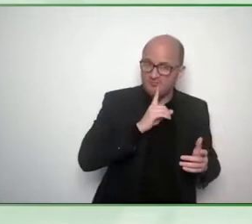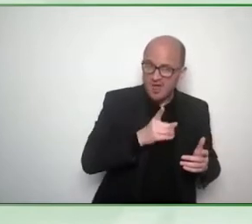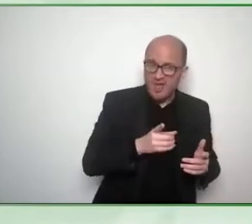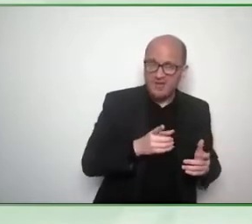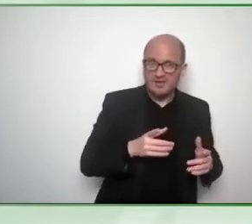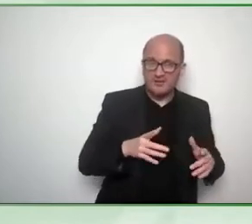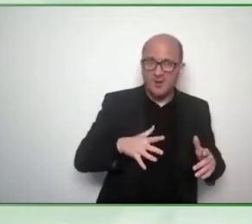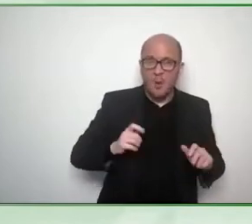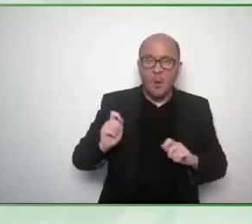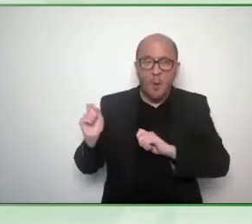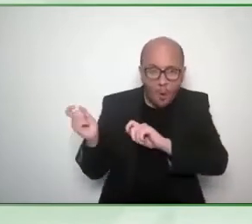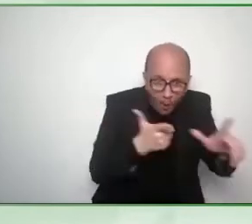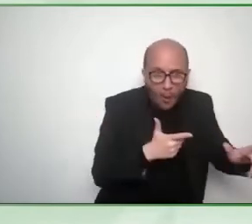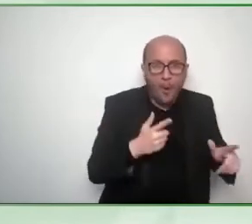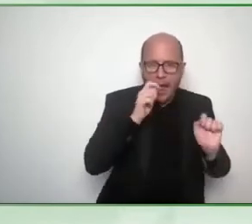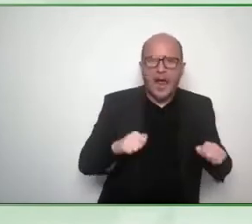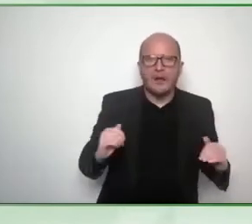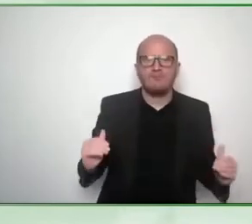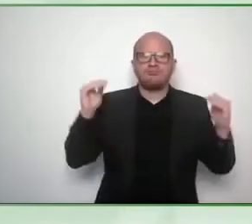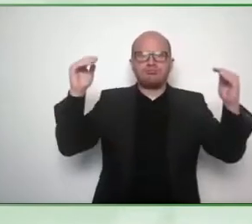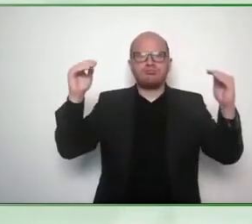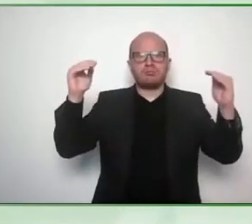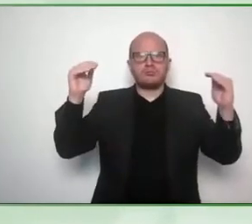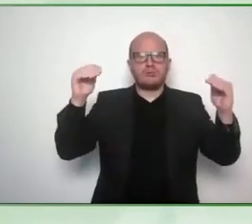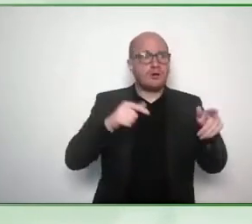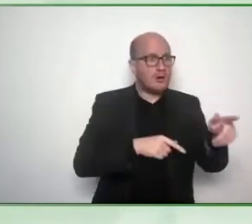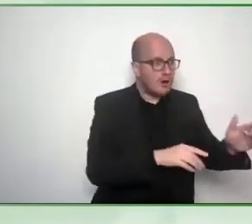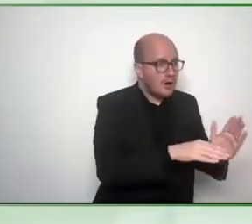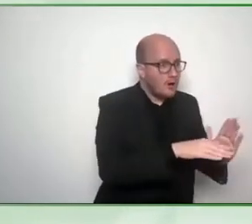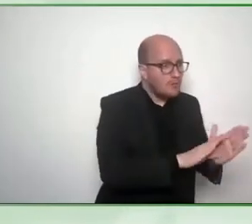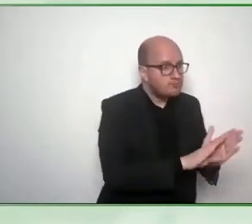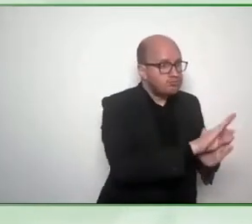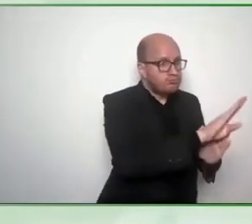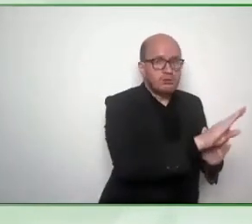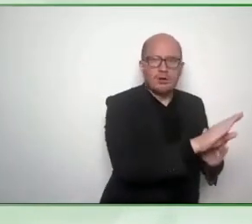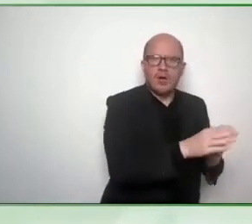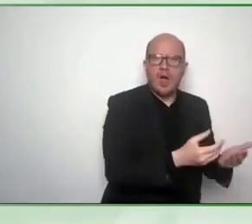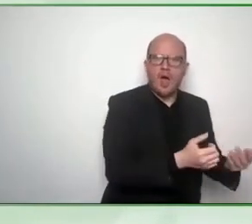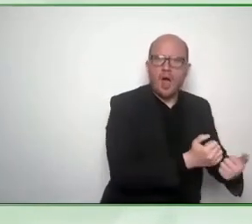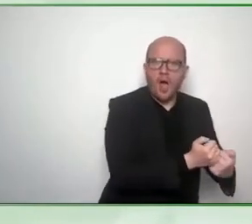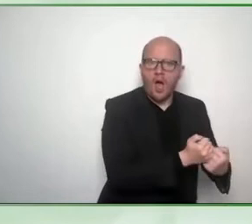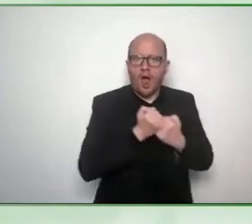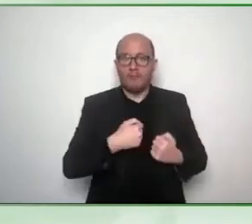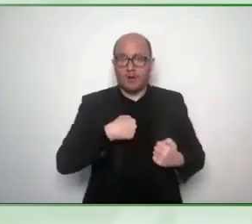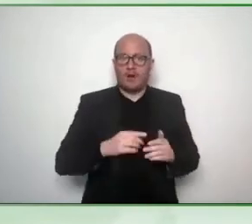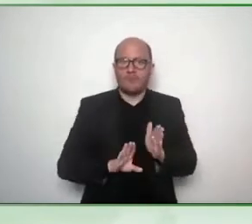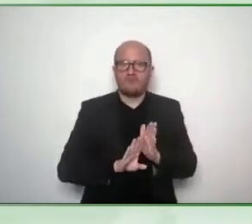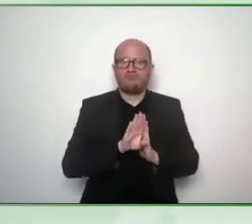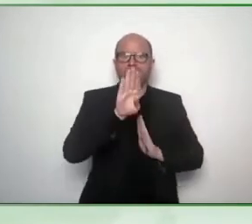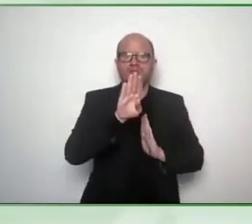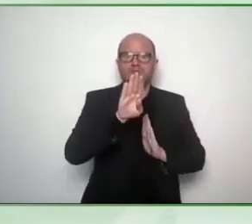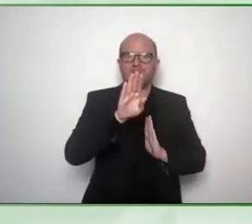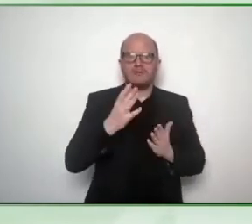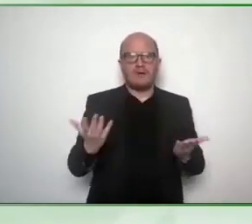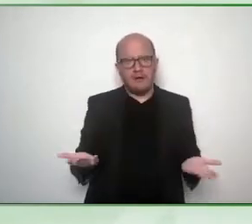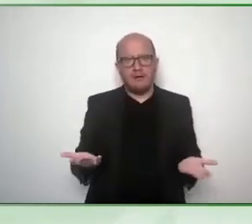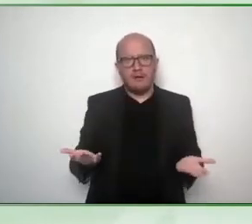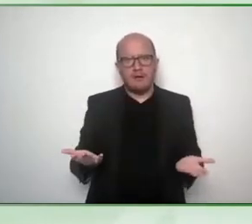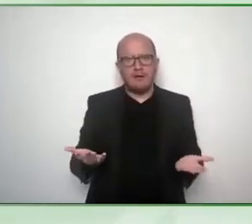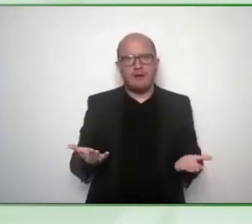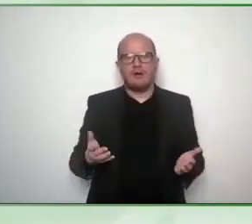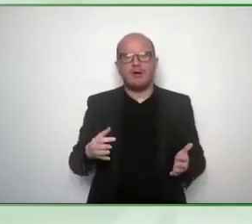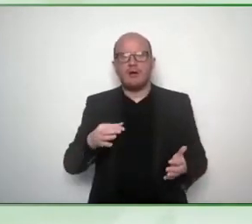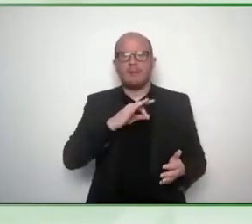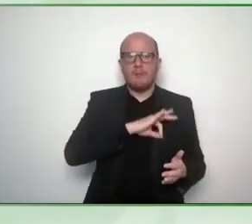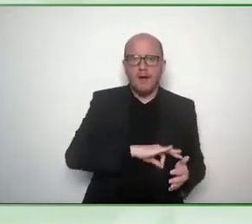started because of the needs of uh the community of disabled people are benefiting the the whole um society